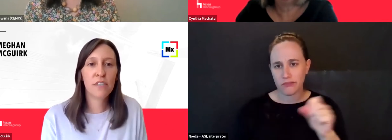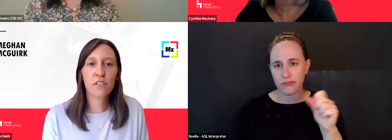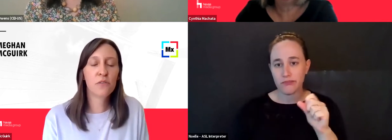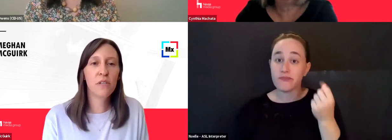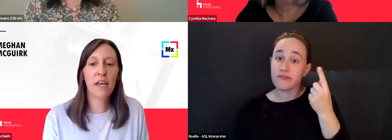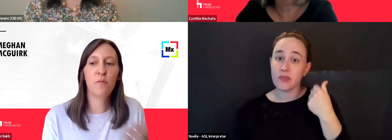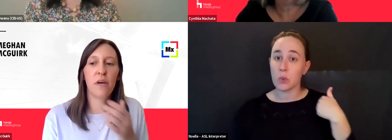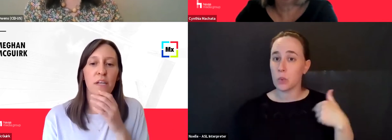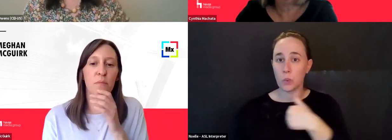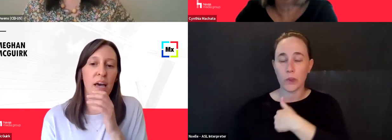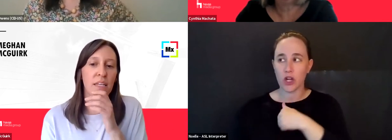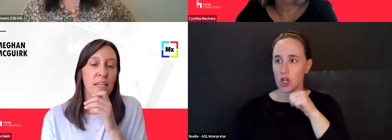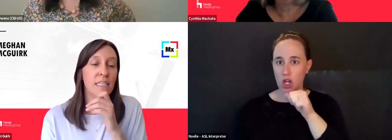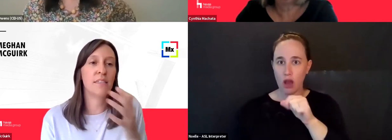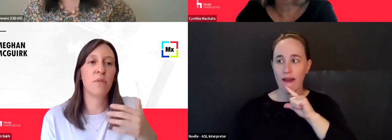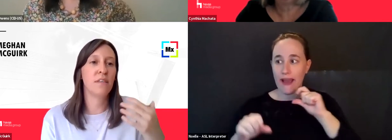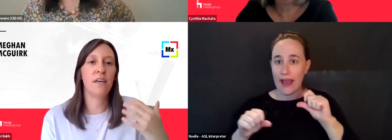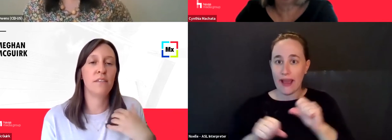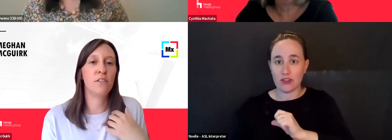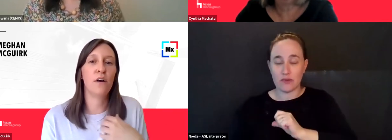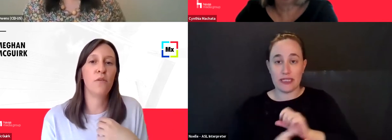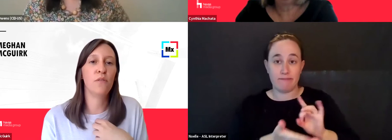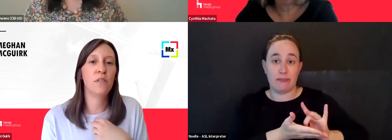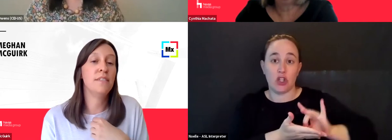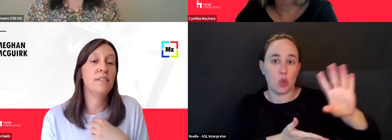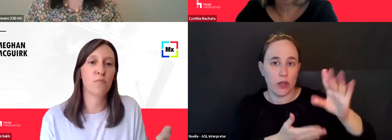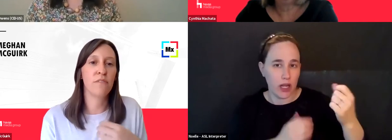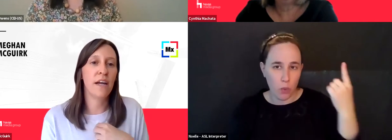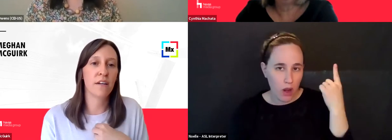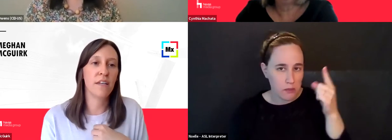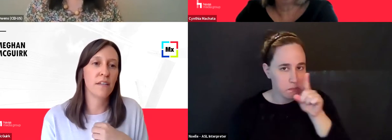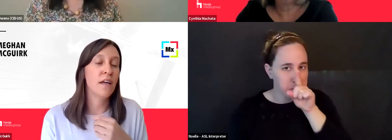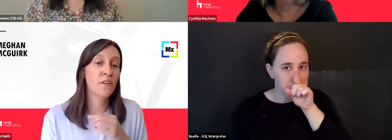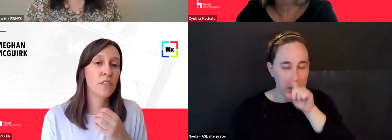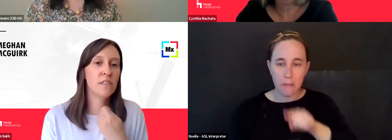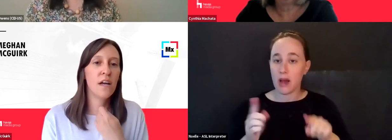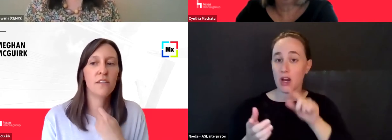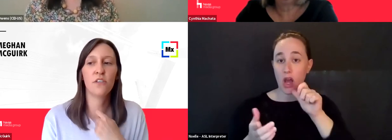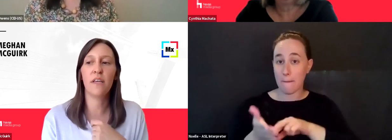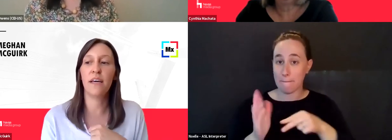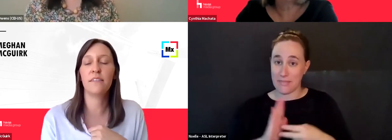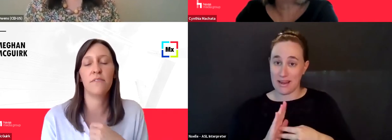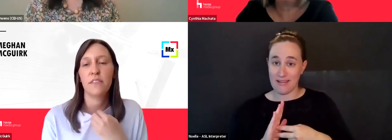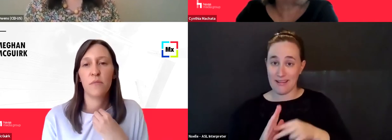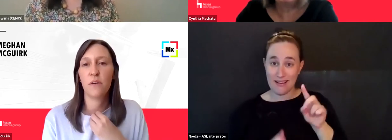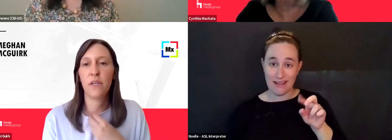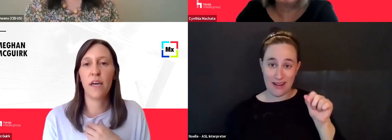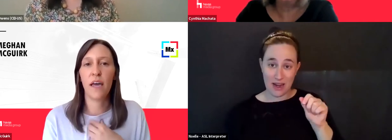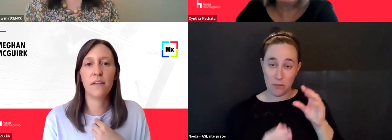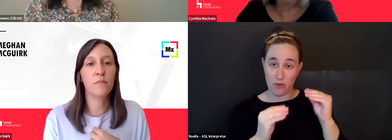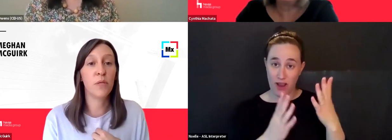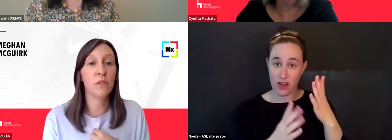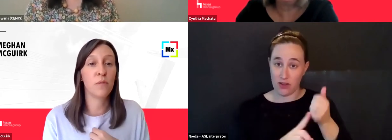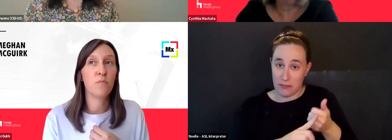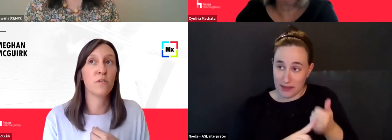actively excluding anybody, but that, that doesn't mean that, you know, the data provider in collection is not. So that's definitely something that we